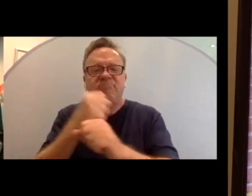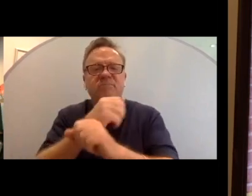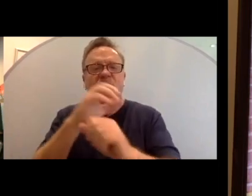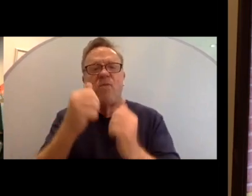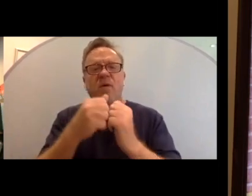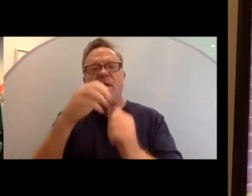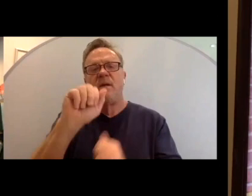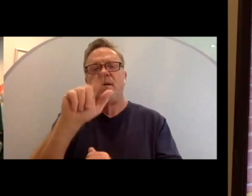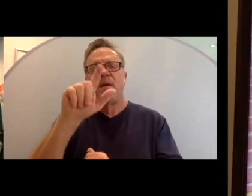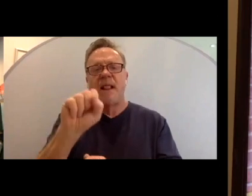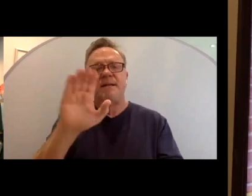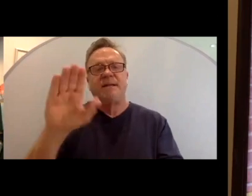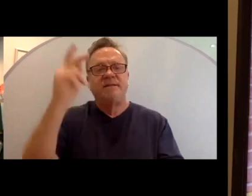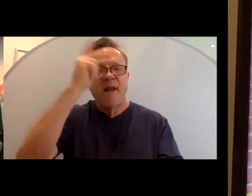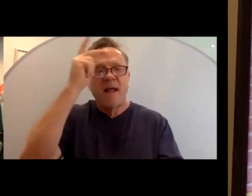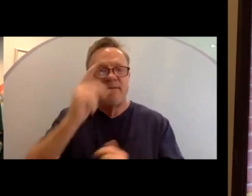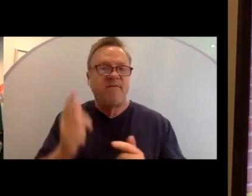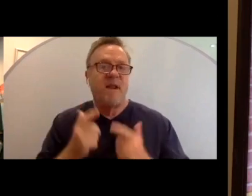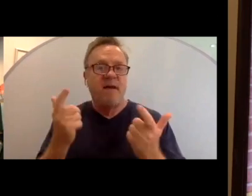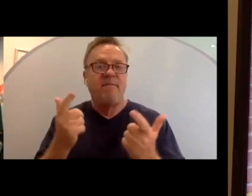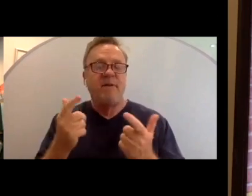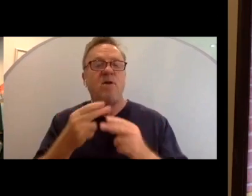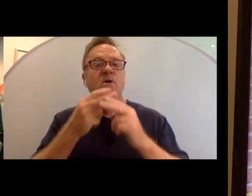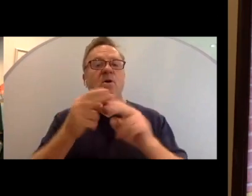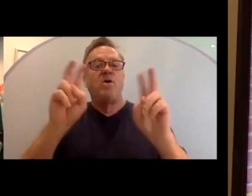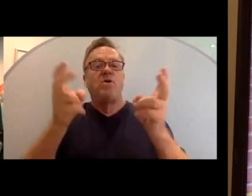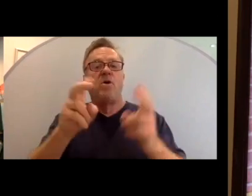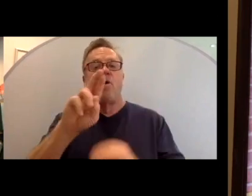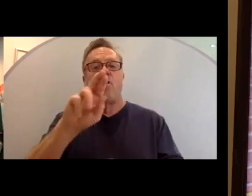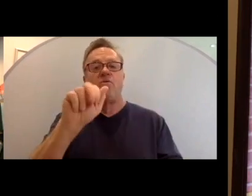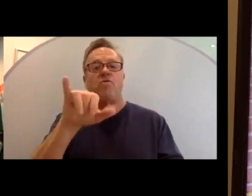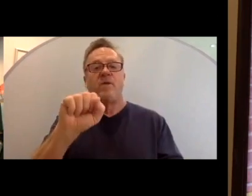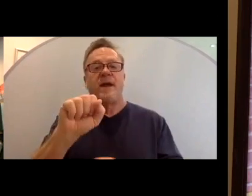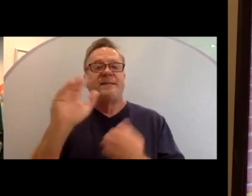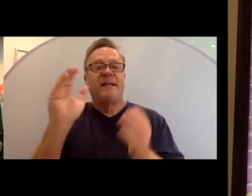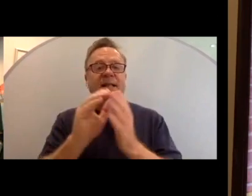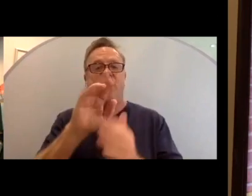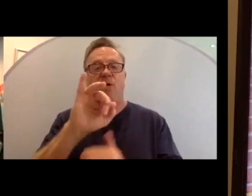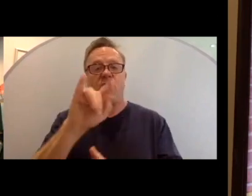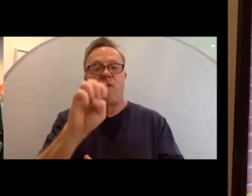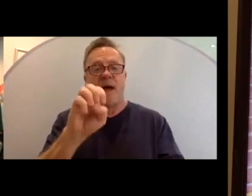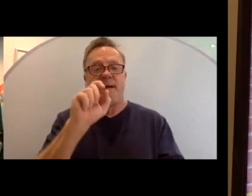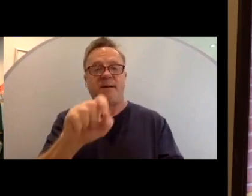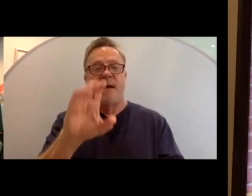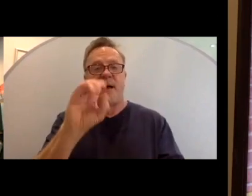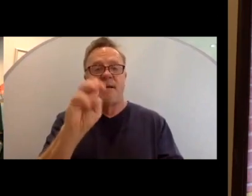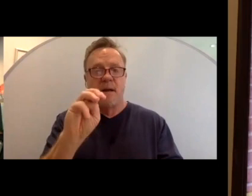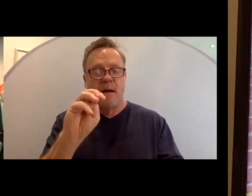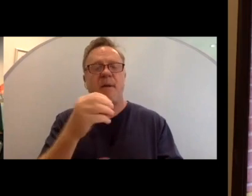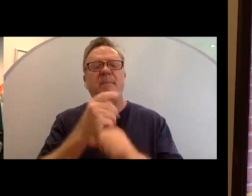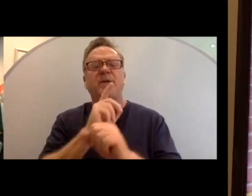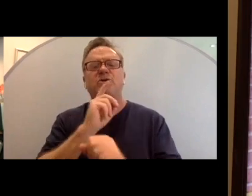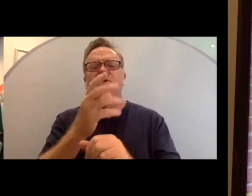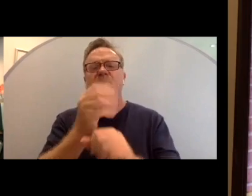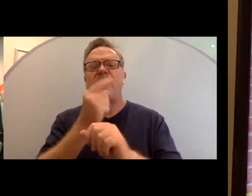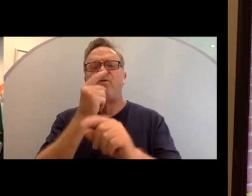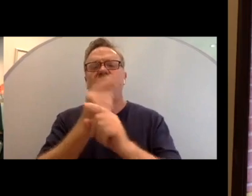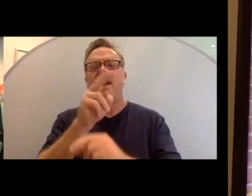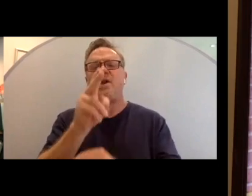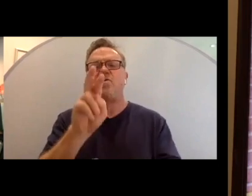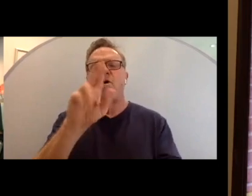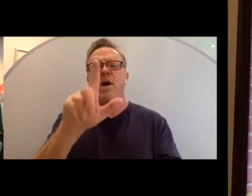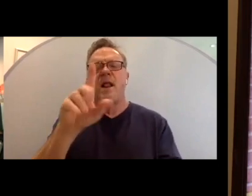philosophy on life. It's called rayslitleride.com and I'll make sure to get that URL to the